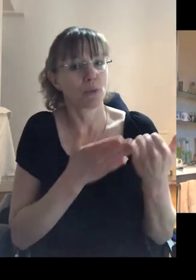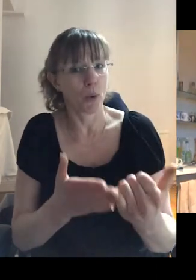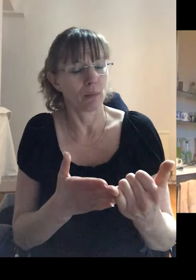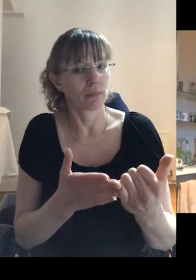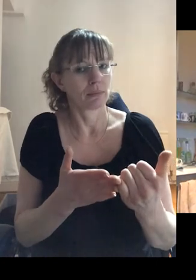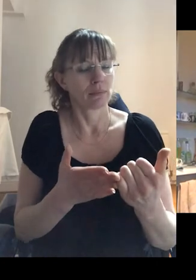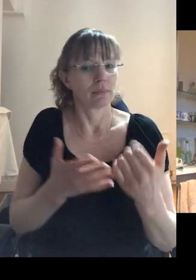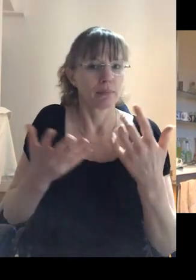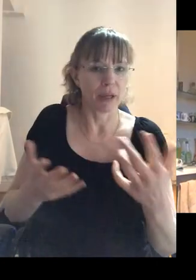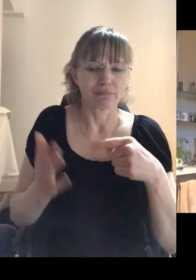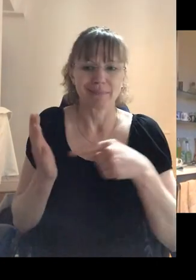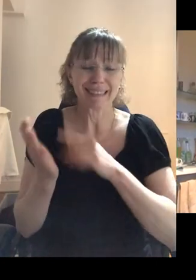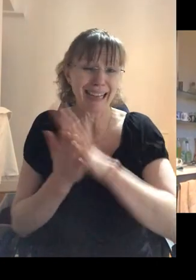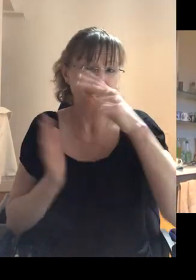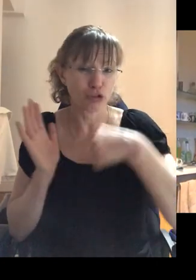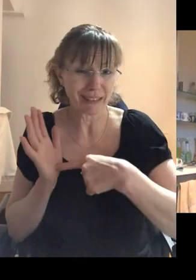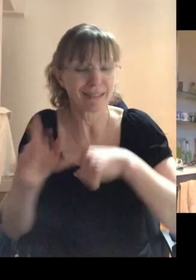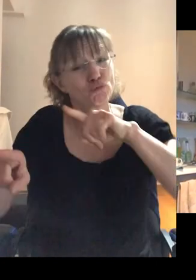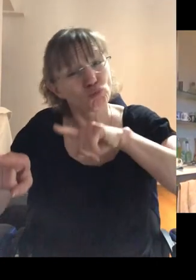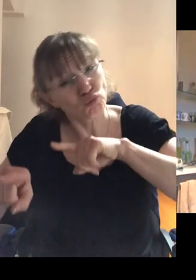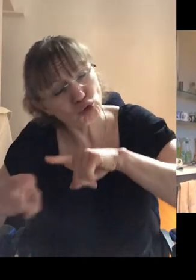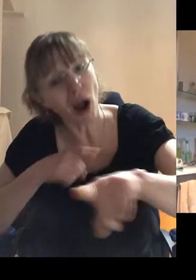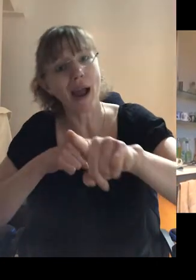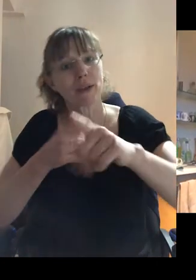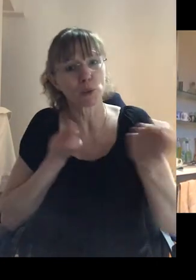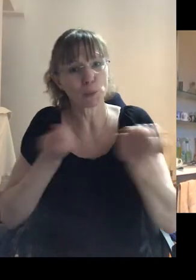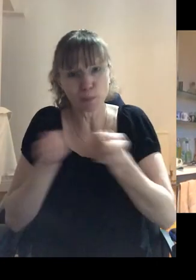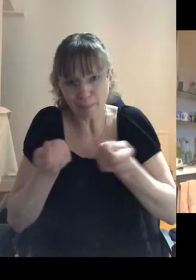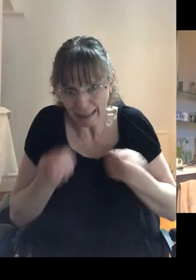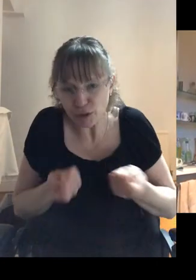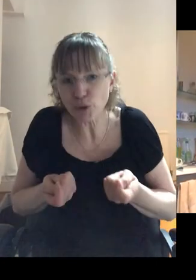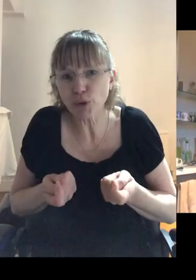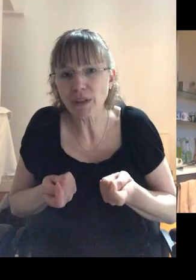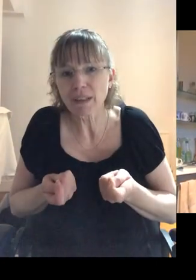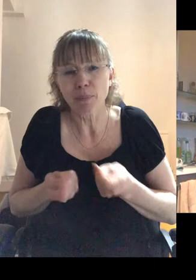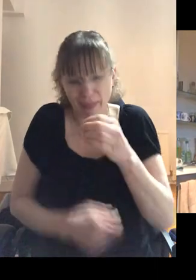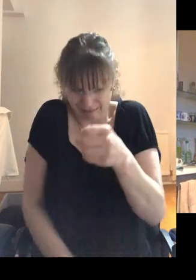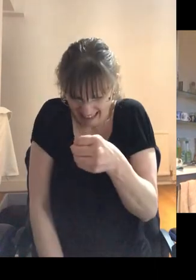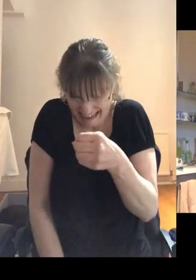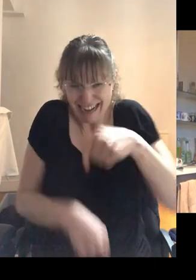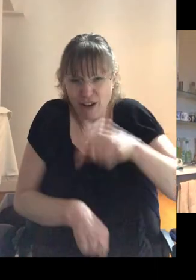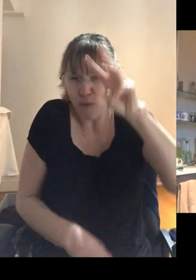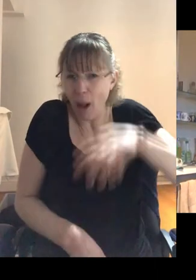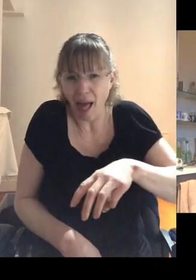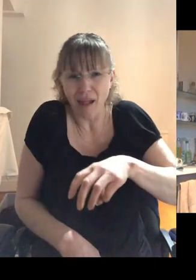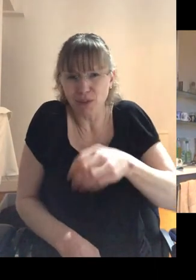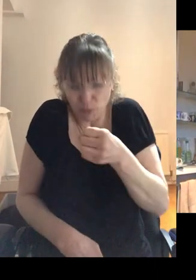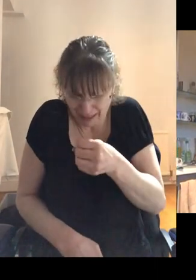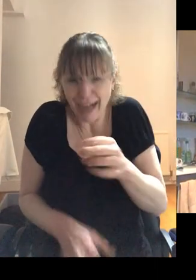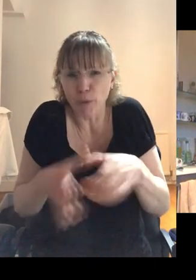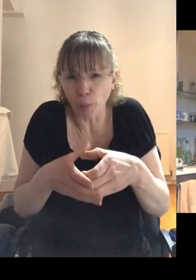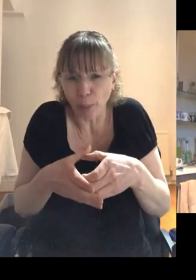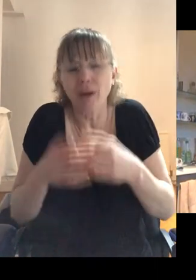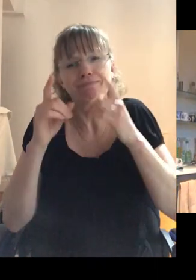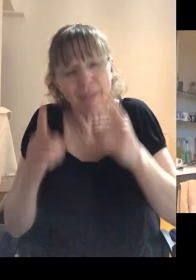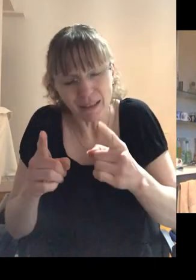I wouldn't like to say, I mean, you know, THD are trying to manage things, even though they're very tiny here. Um, but I think